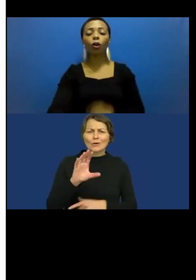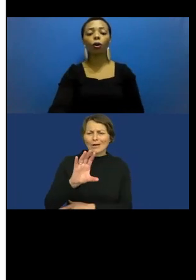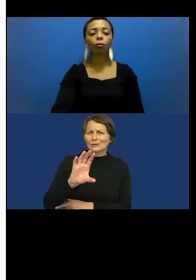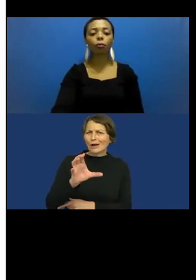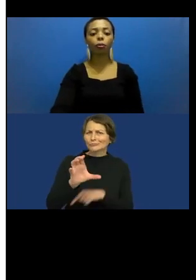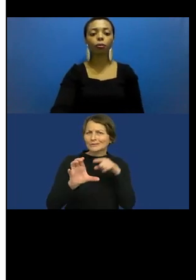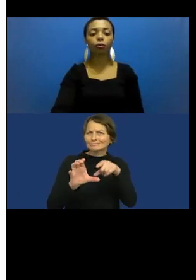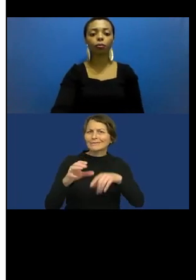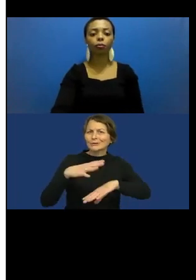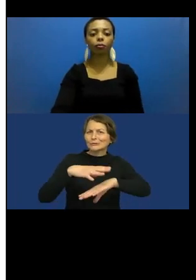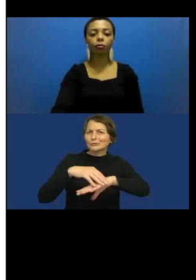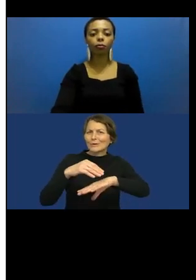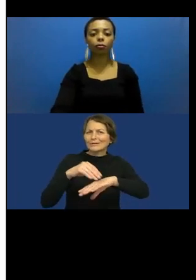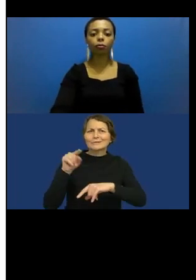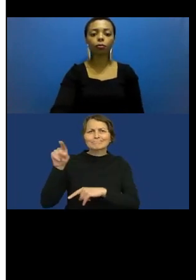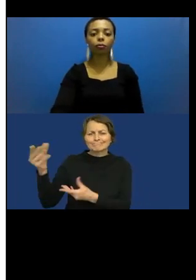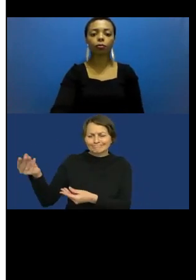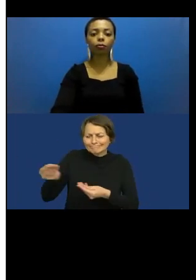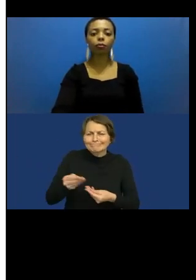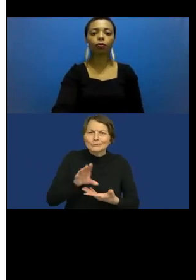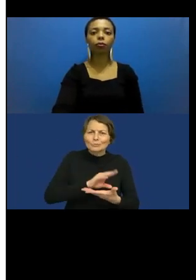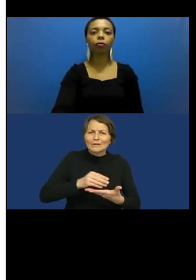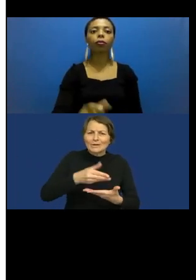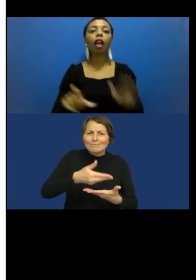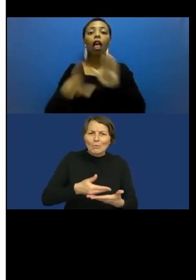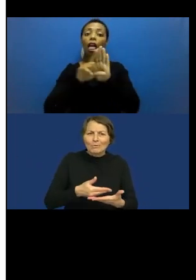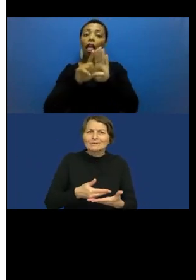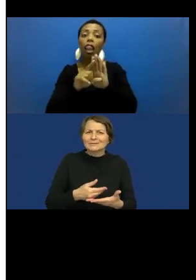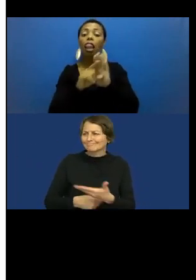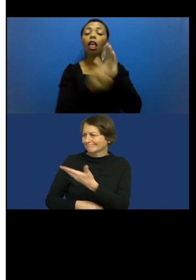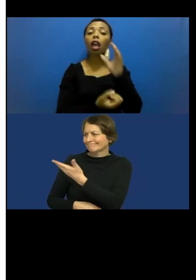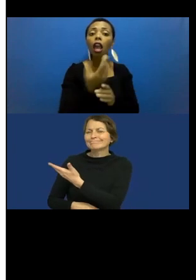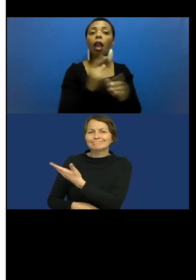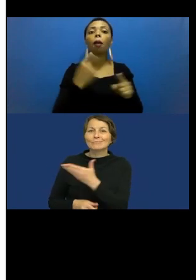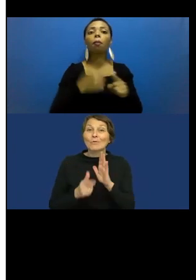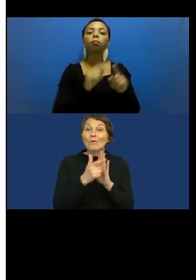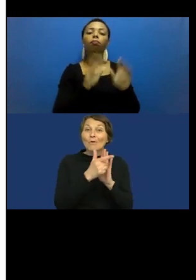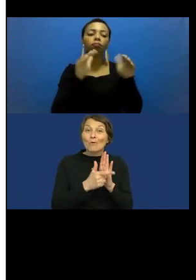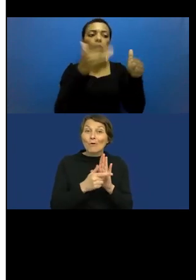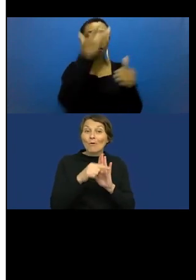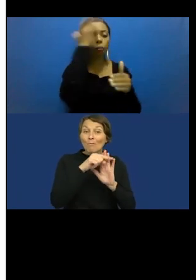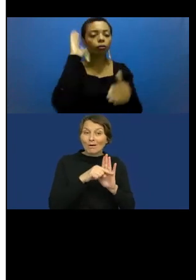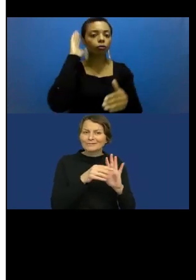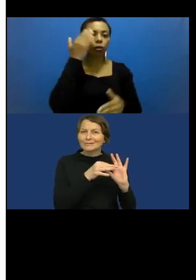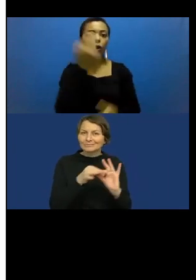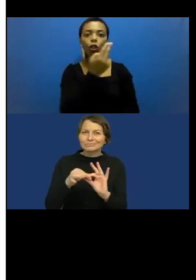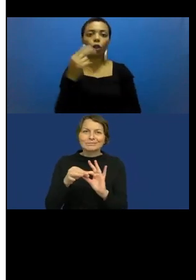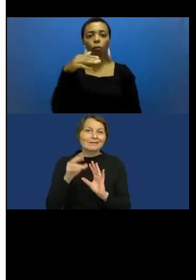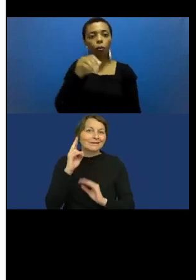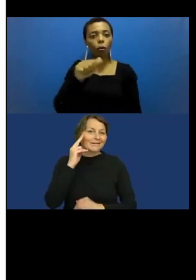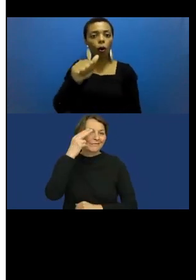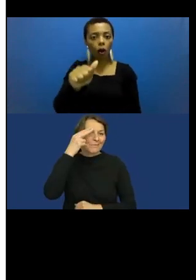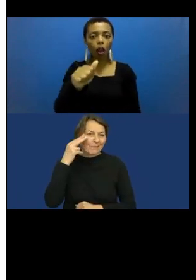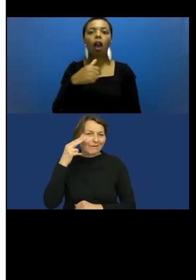policy on deafblindness, disability and new technologies. My name is Moa Valkvist and I work as a